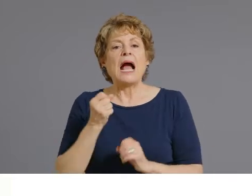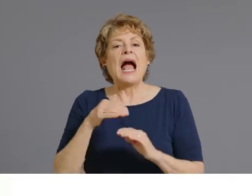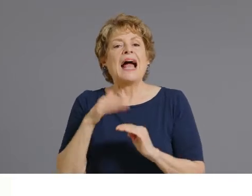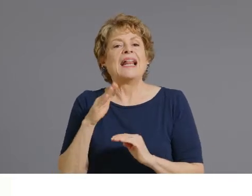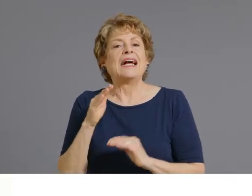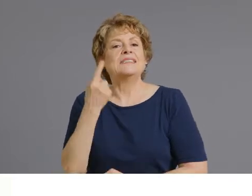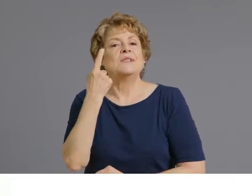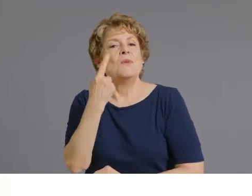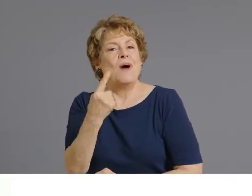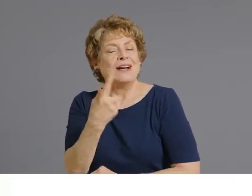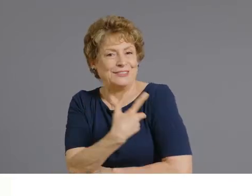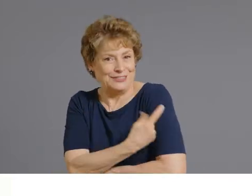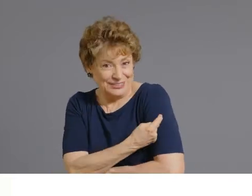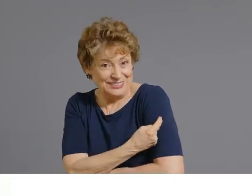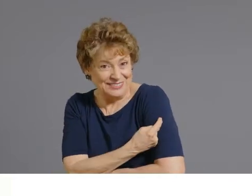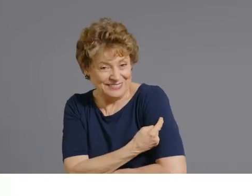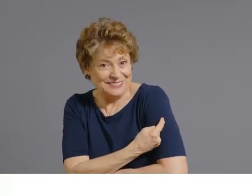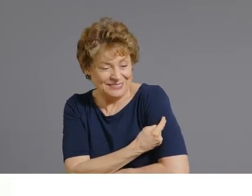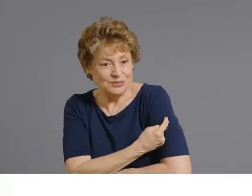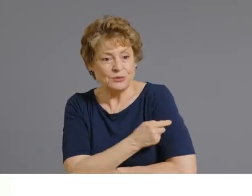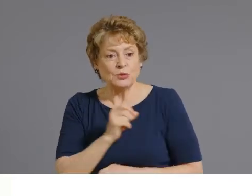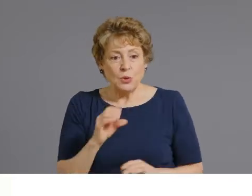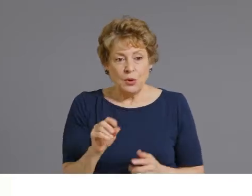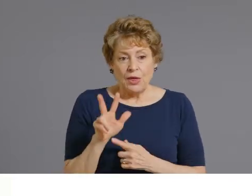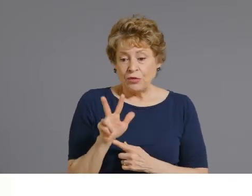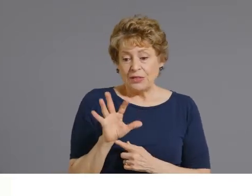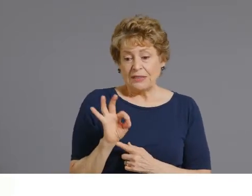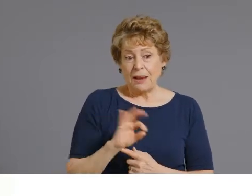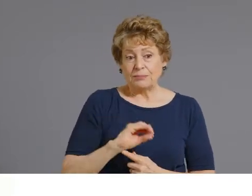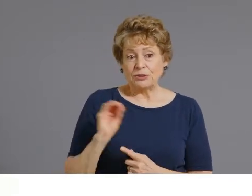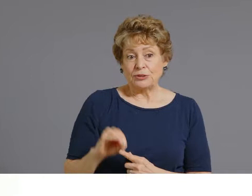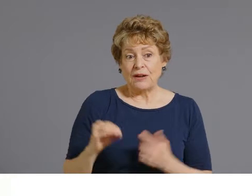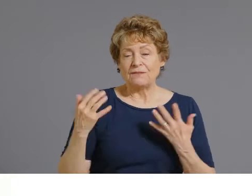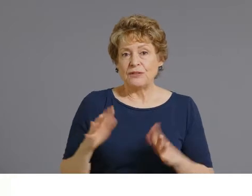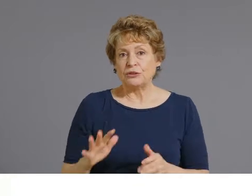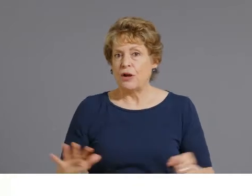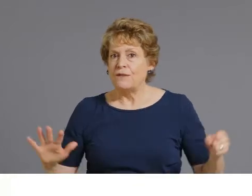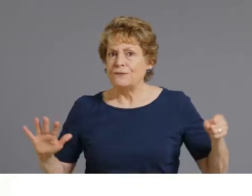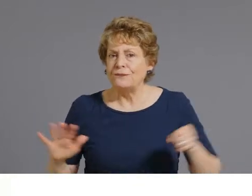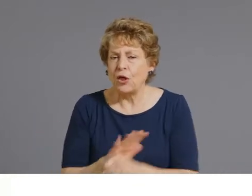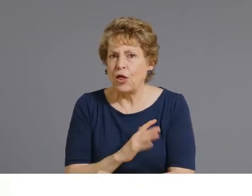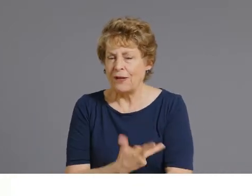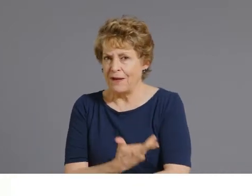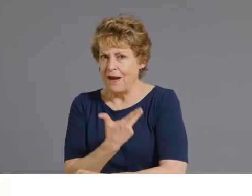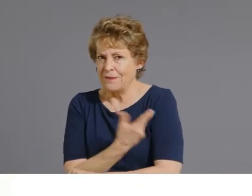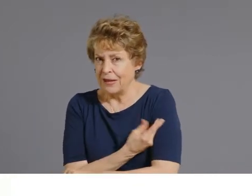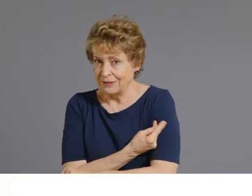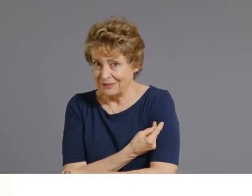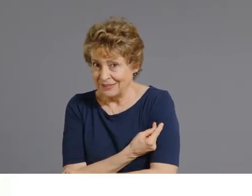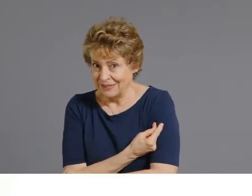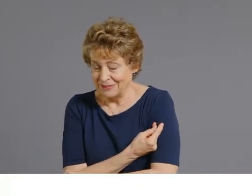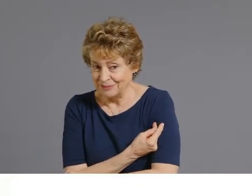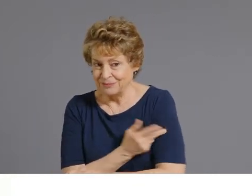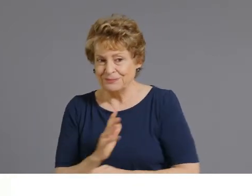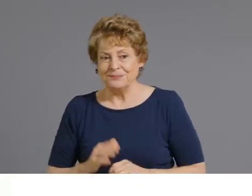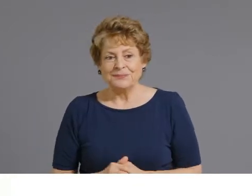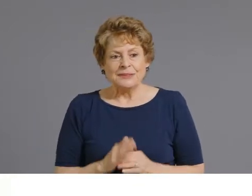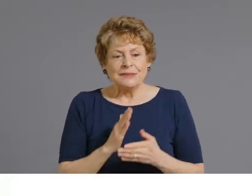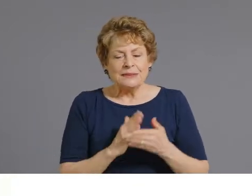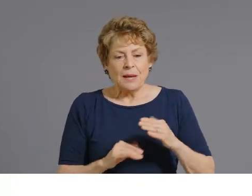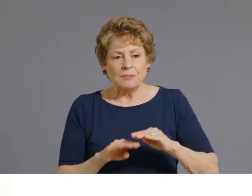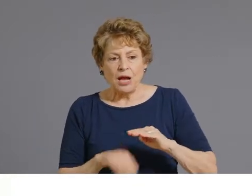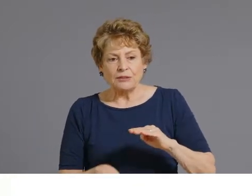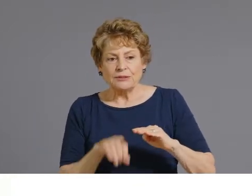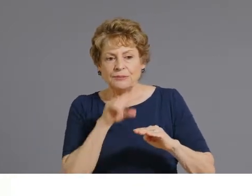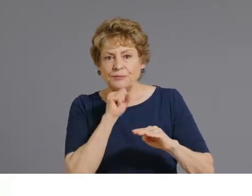of the population has been fully vaccinated. So that includes those that are under the age of 12 who may not who